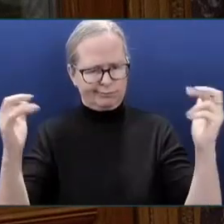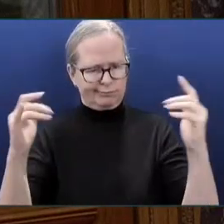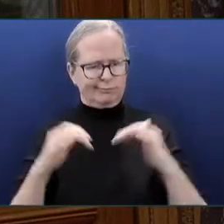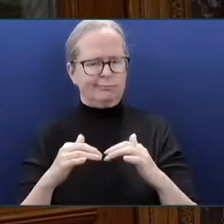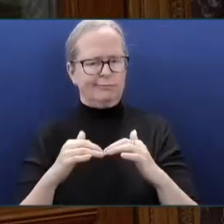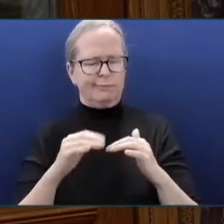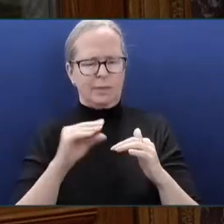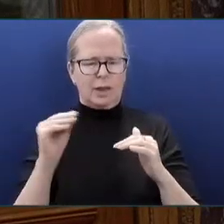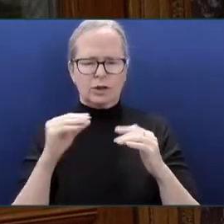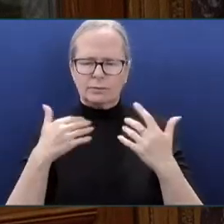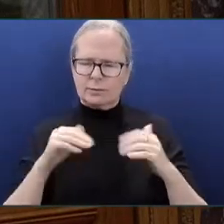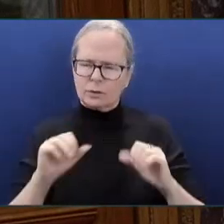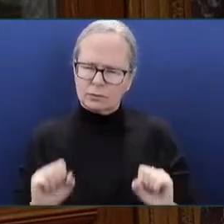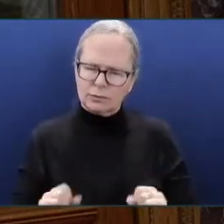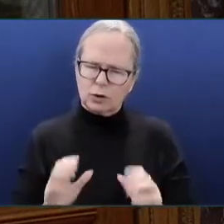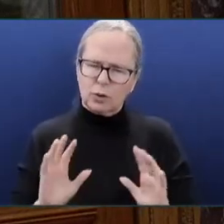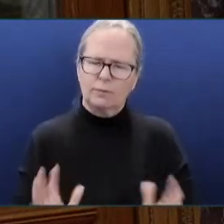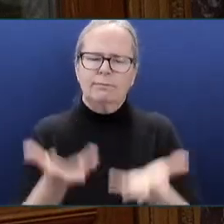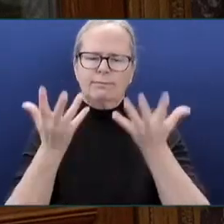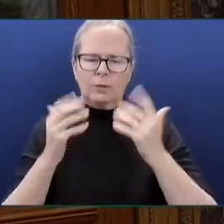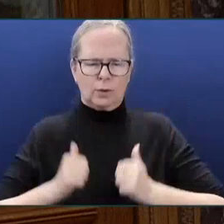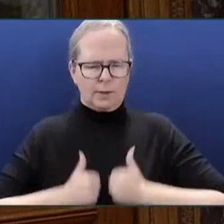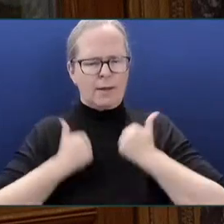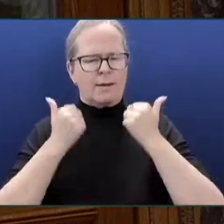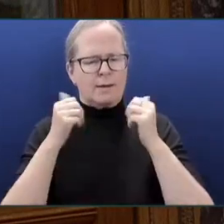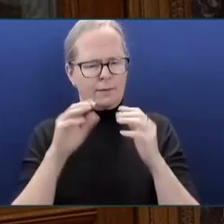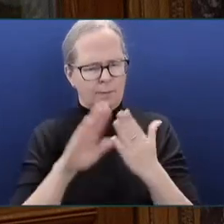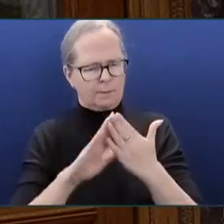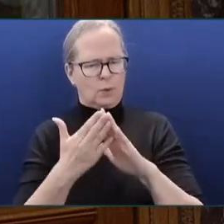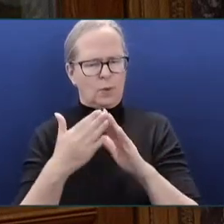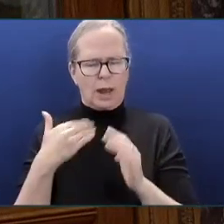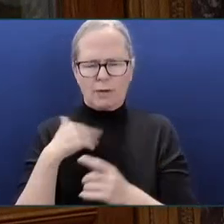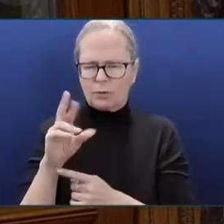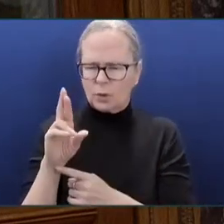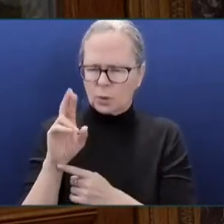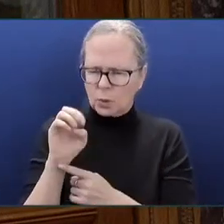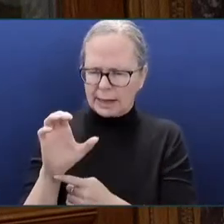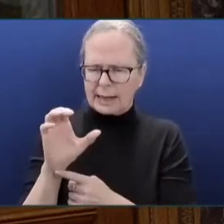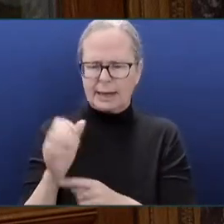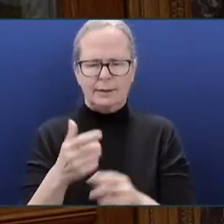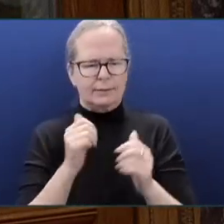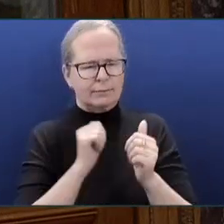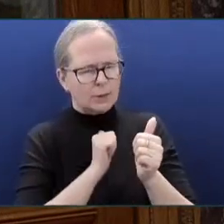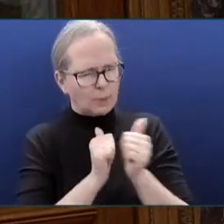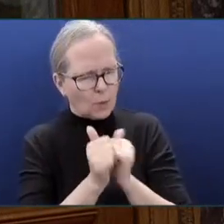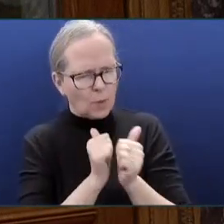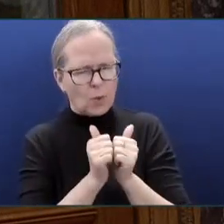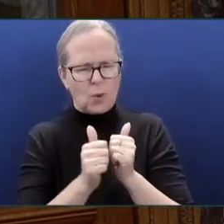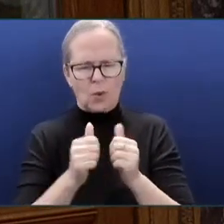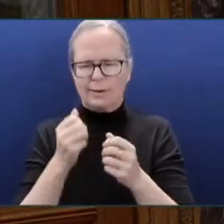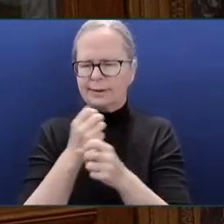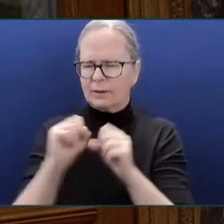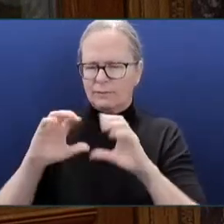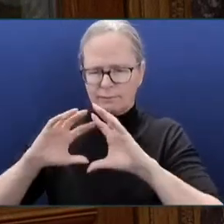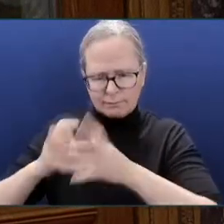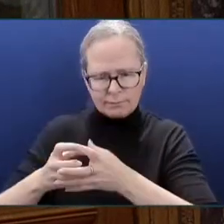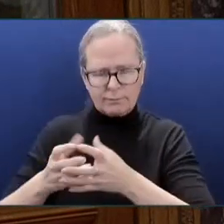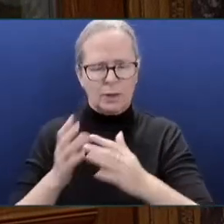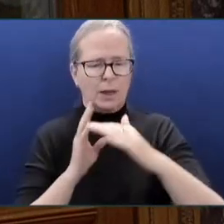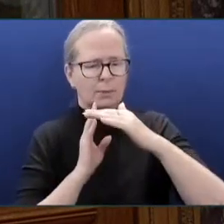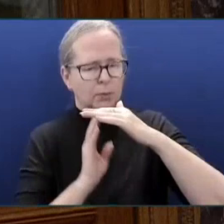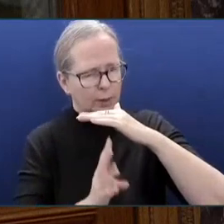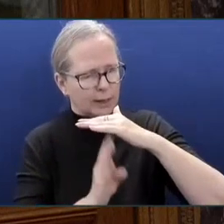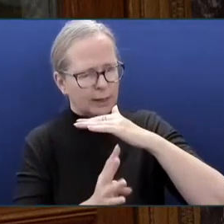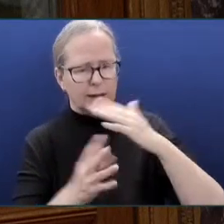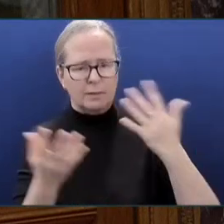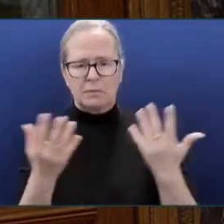community recreation and sports, faith groups and immigration services, as well as support communities through crisis such as pandemic and the